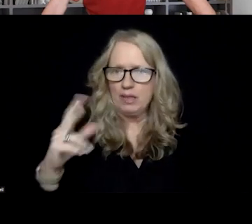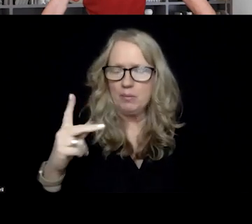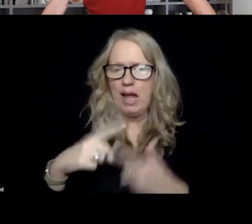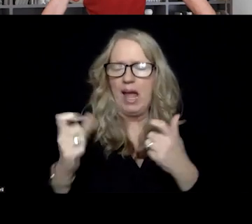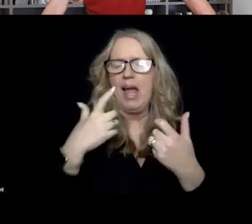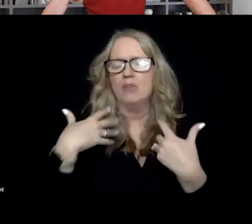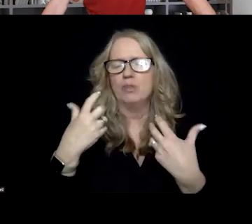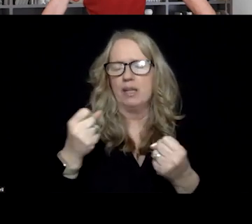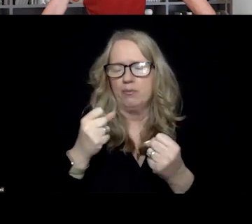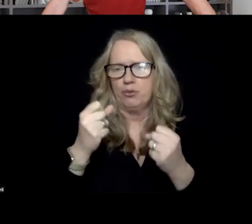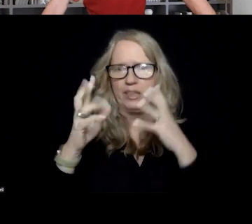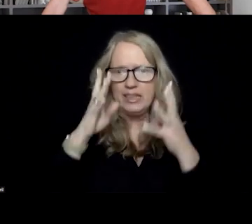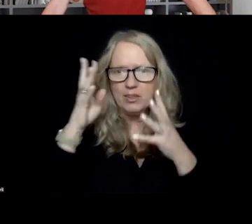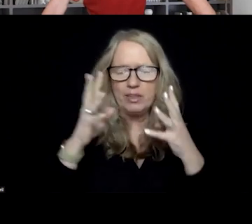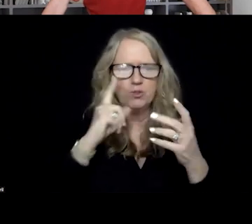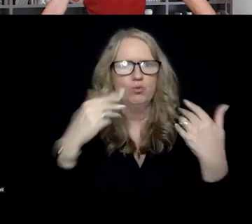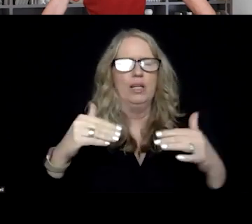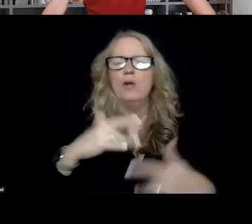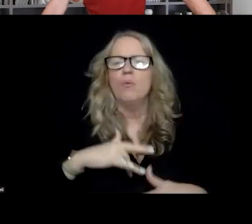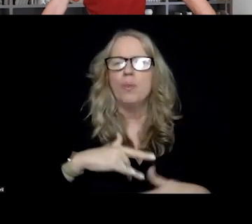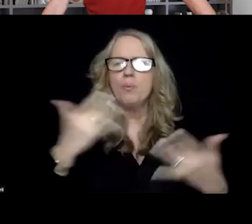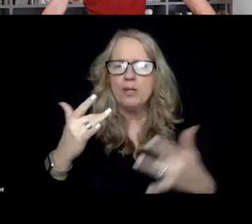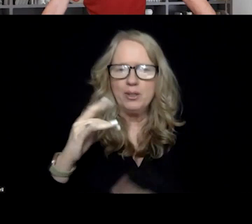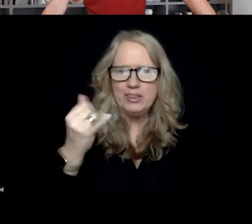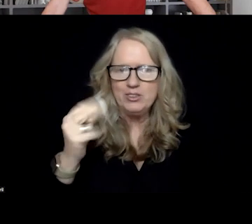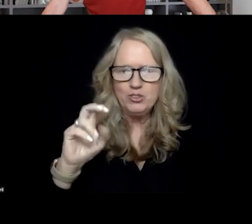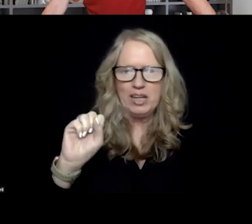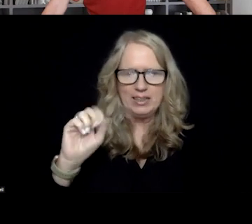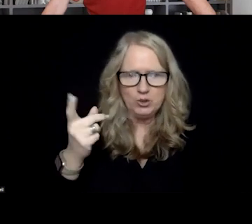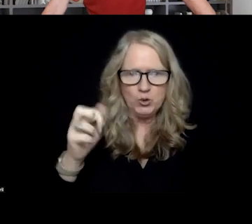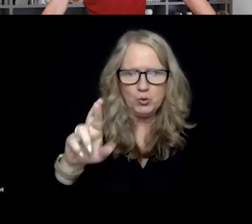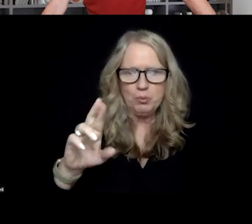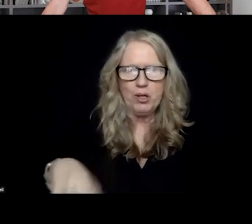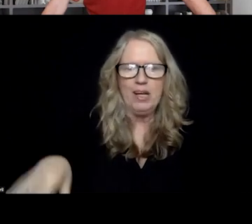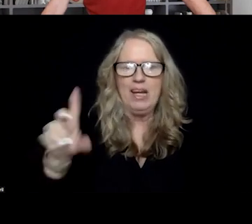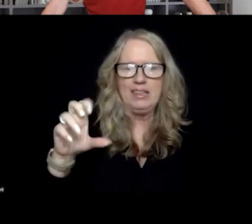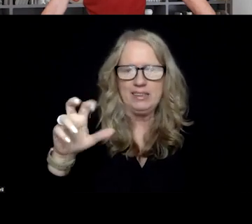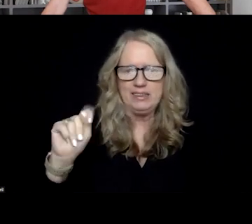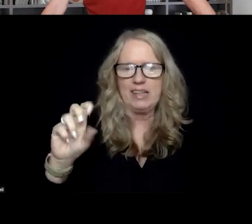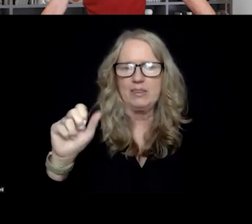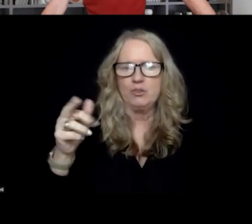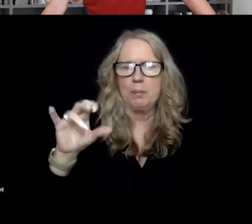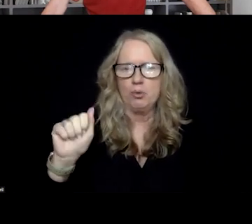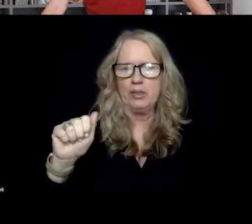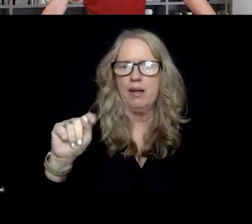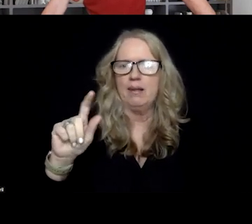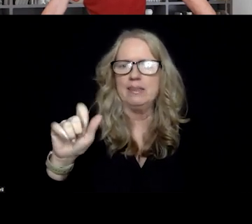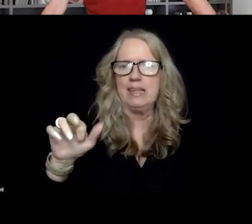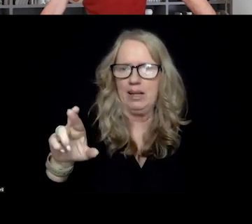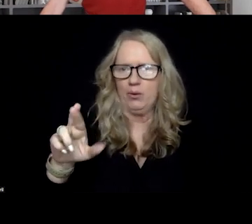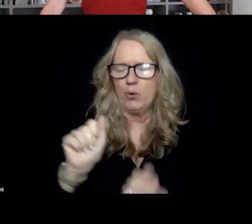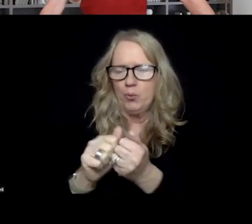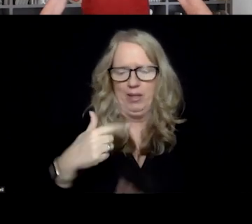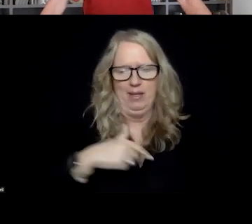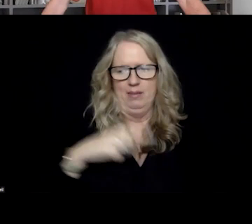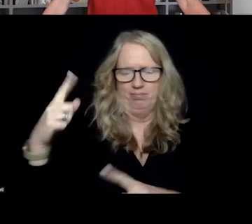and we're so thrilled to have Jen Stuber and Detective Sabrina Taylor with us. They have been long